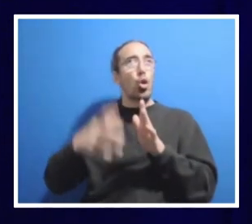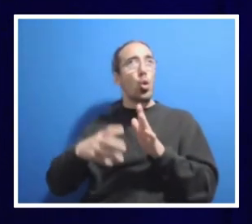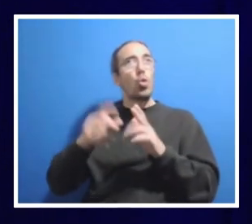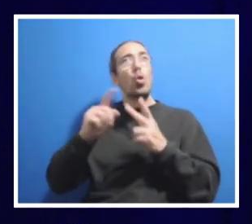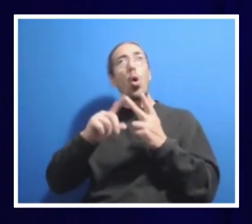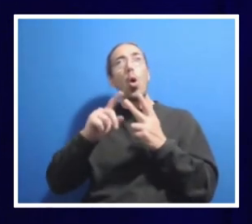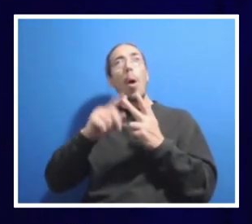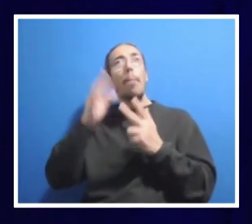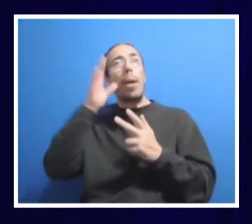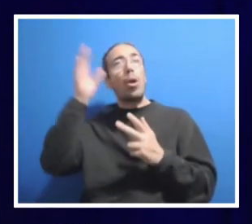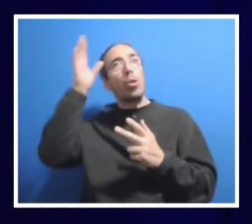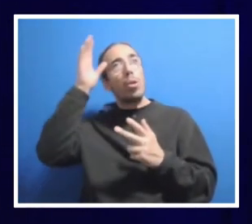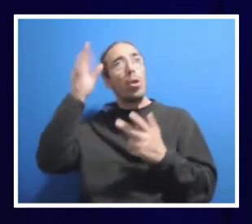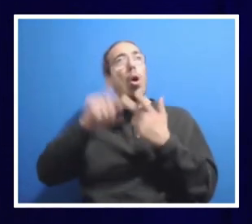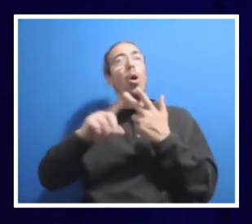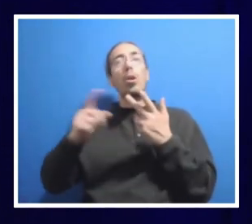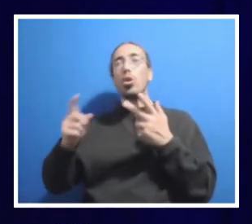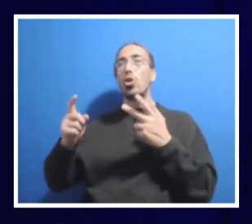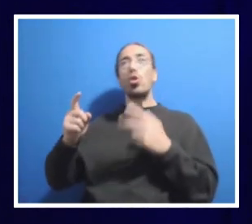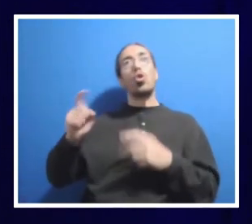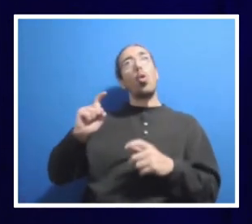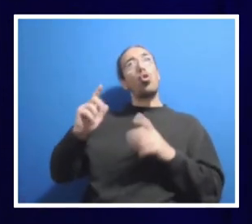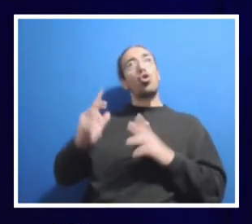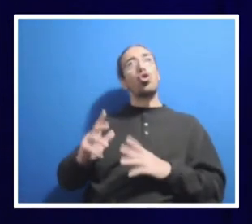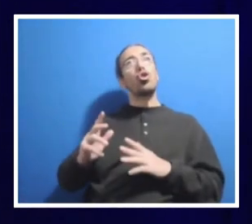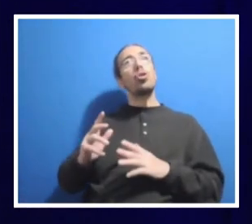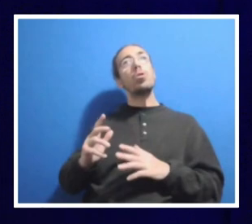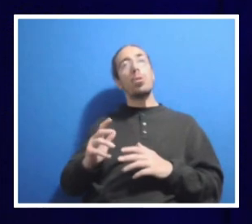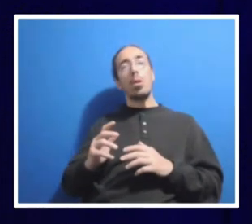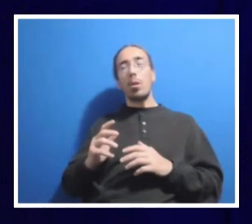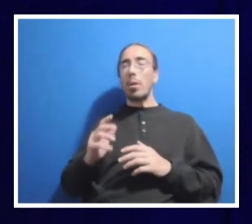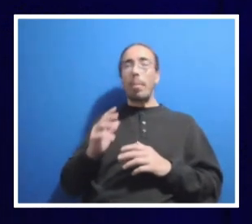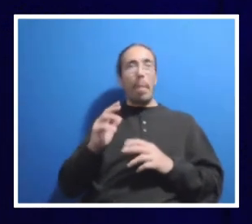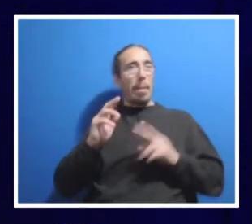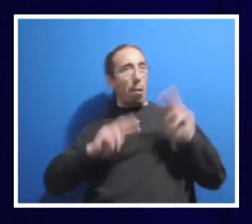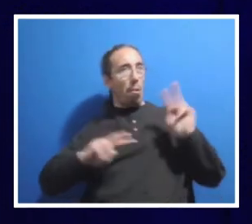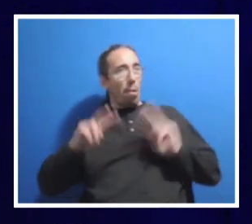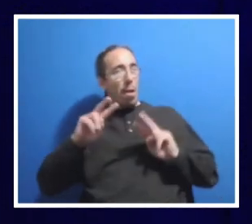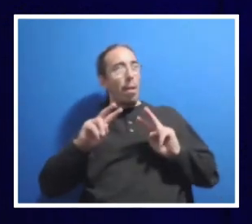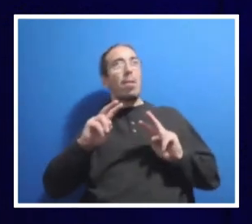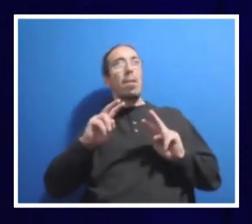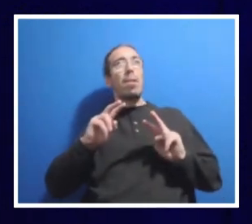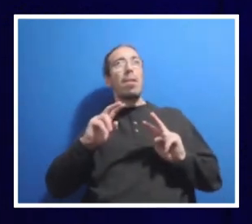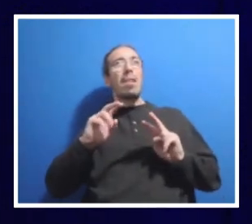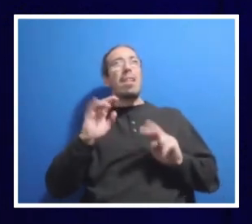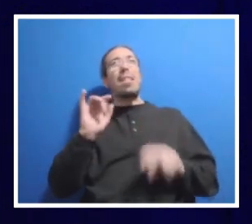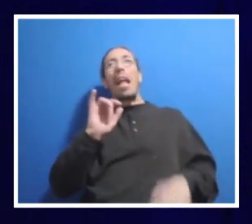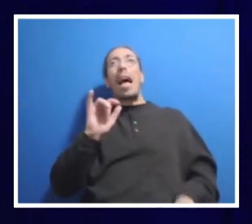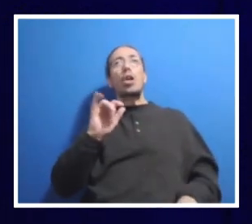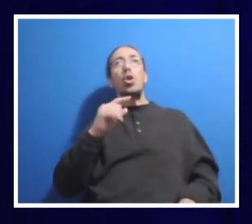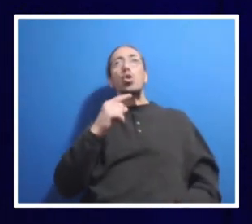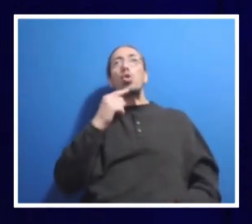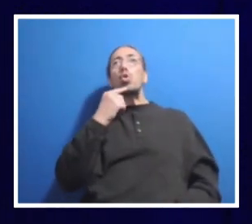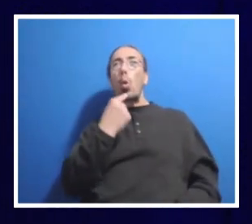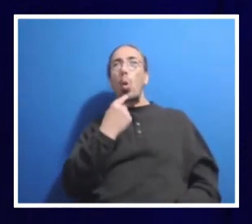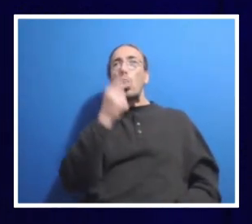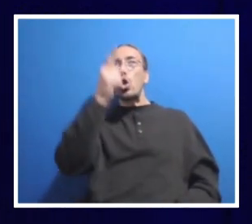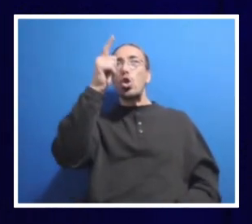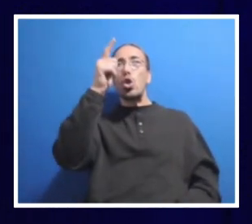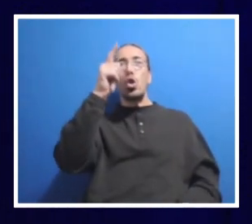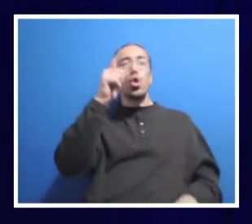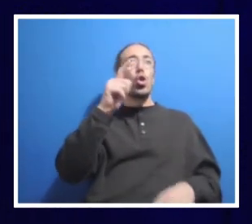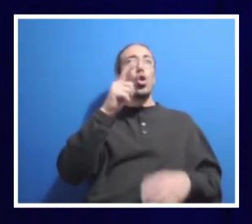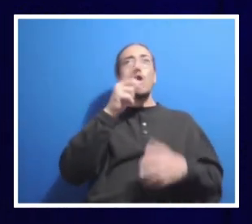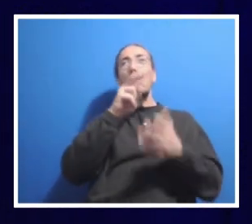donors, alumni, they may look at this and they may view us as sore losers. You know, you're complaining about the rules